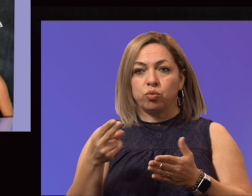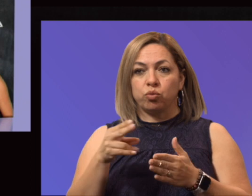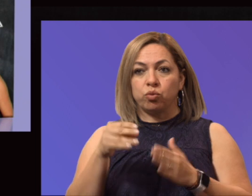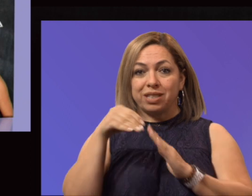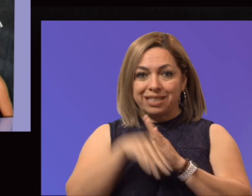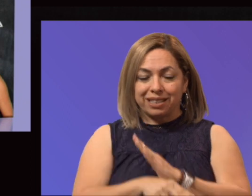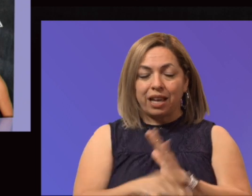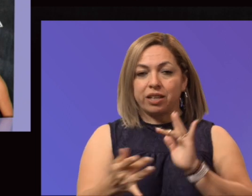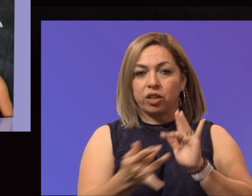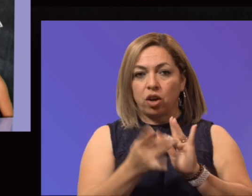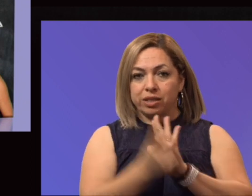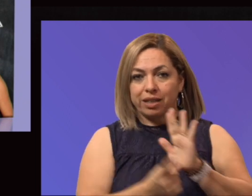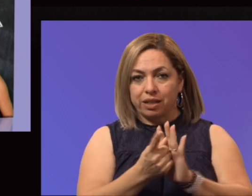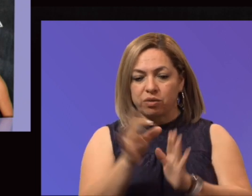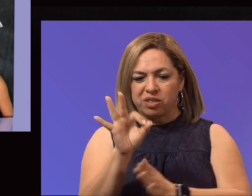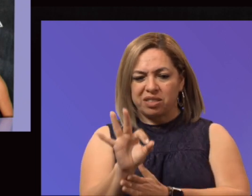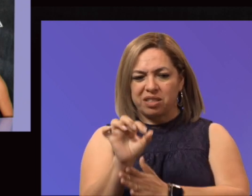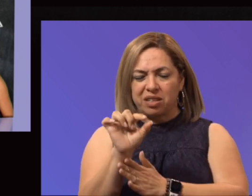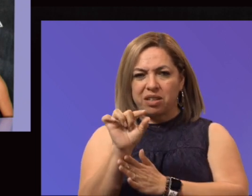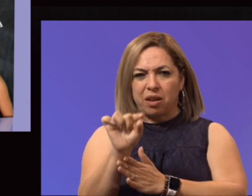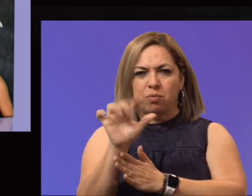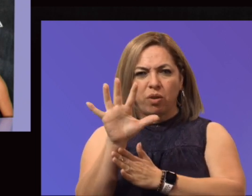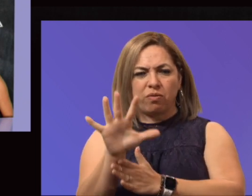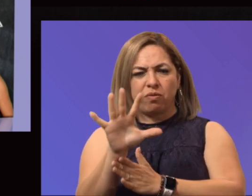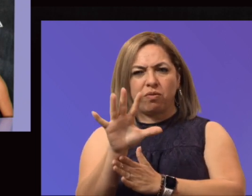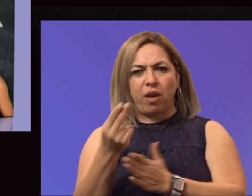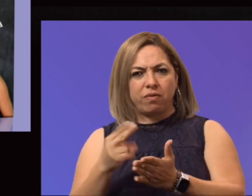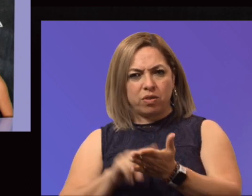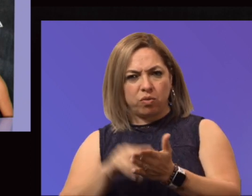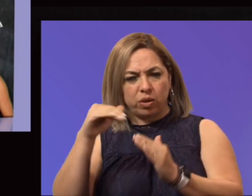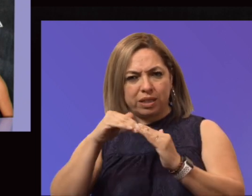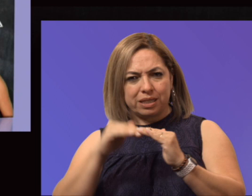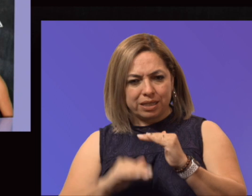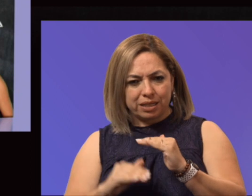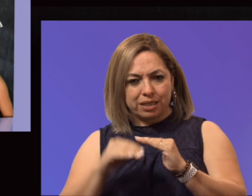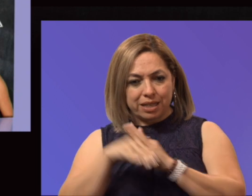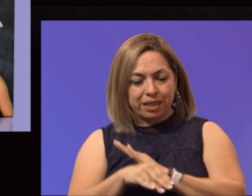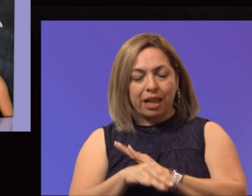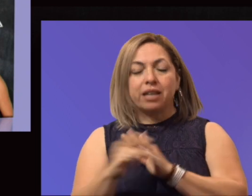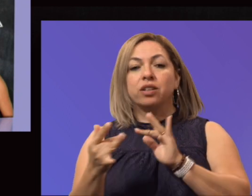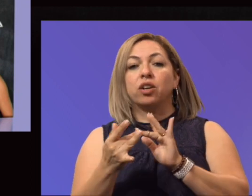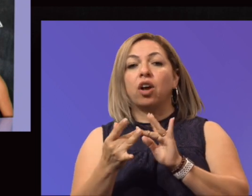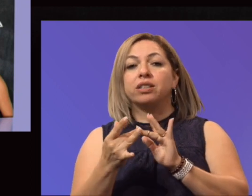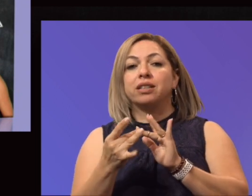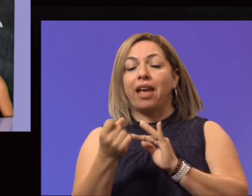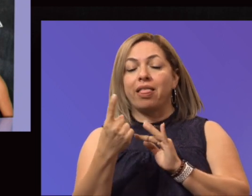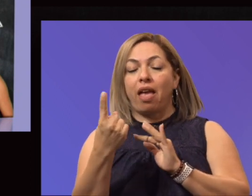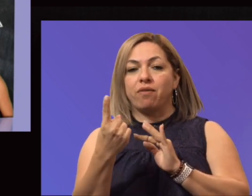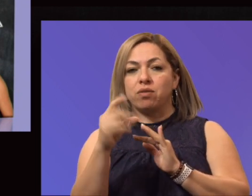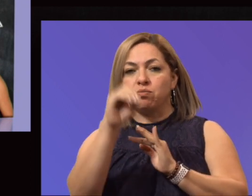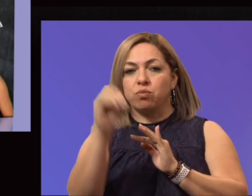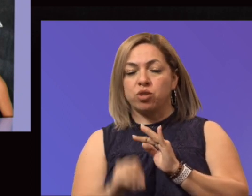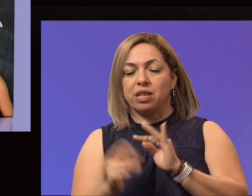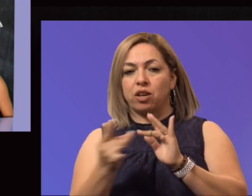9.5% decline in enrollment, but a little over 11% in contact hours. The legislature chose to flat